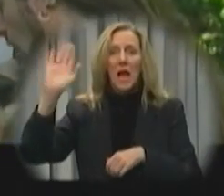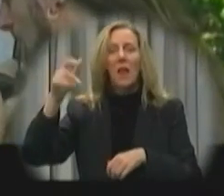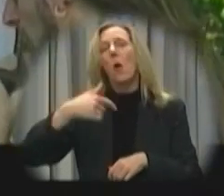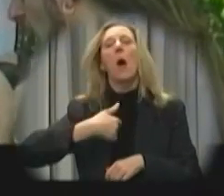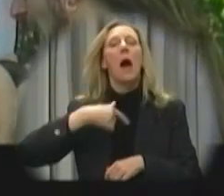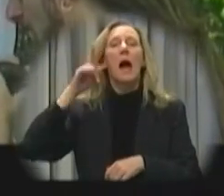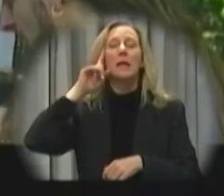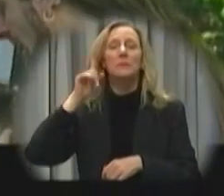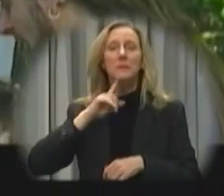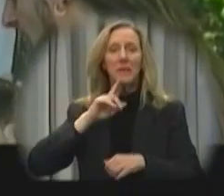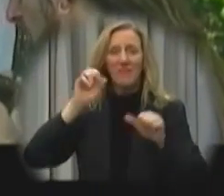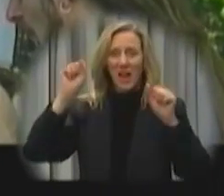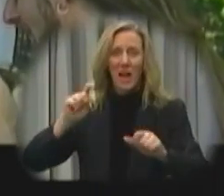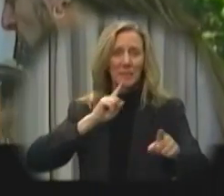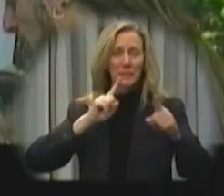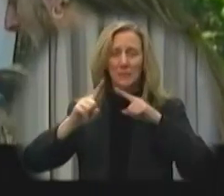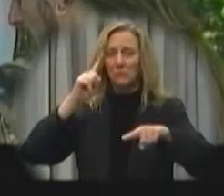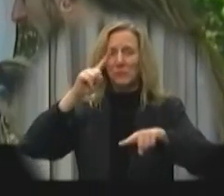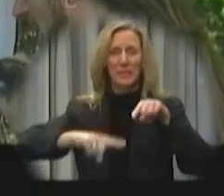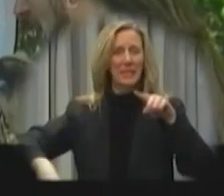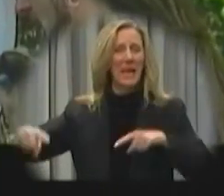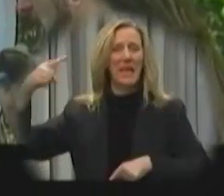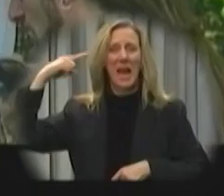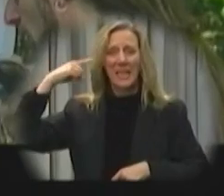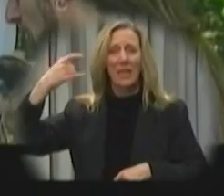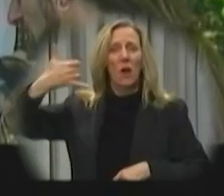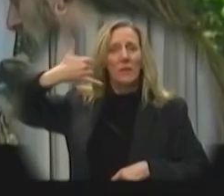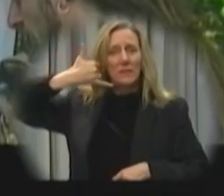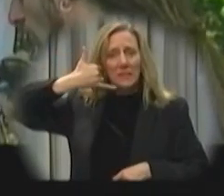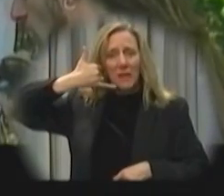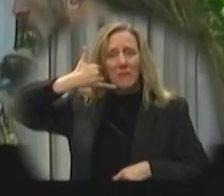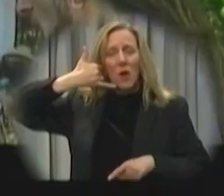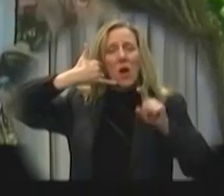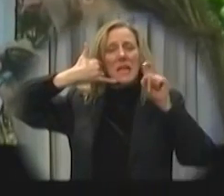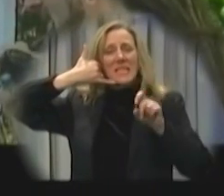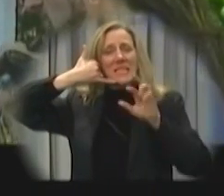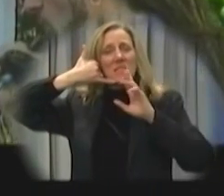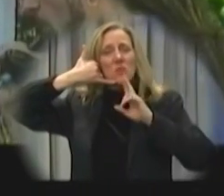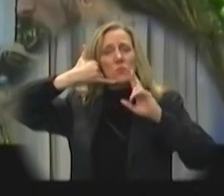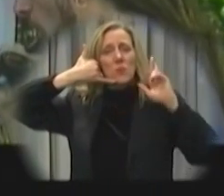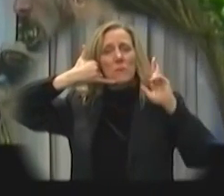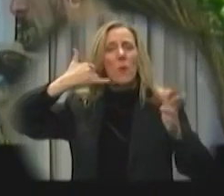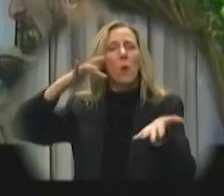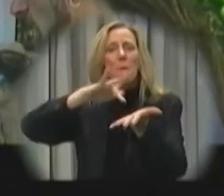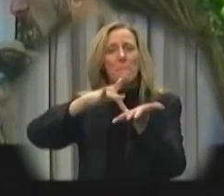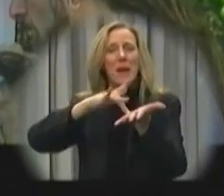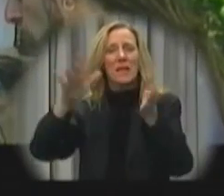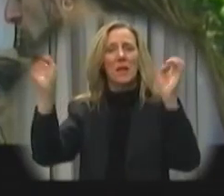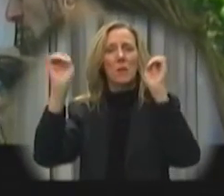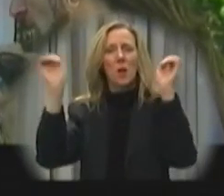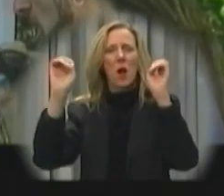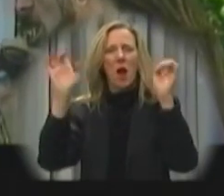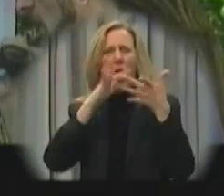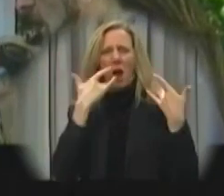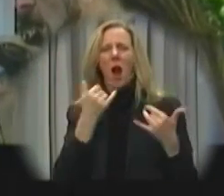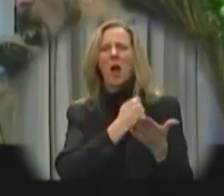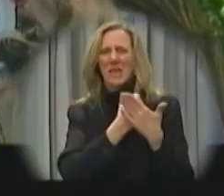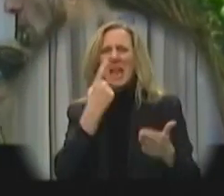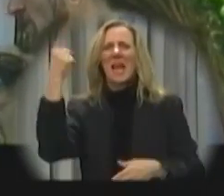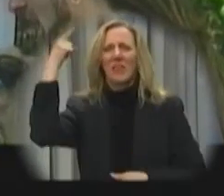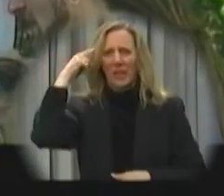Hello, I am deaf. I can speak but I cannot hear on the telephone. I need to report a medical emergency,